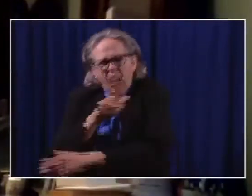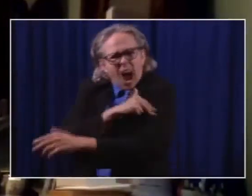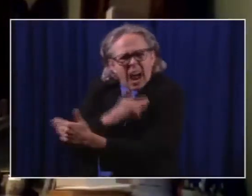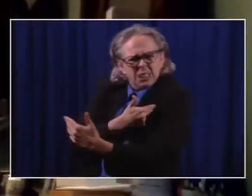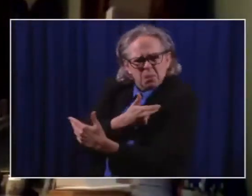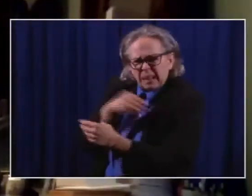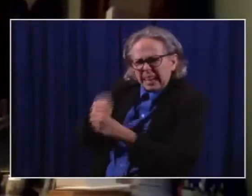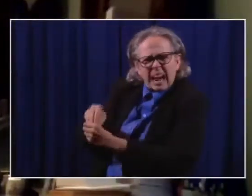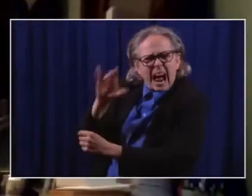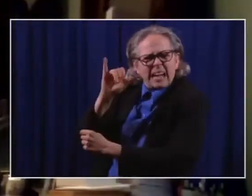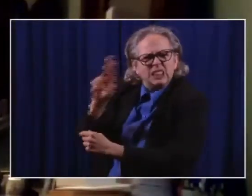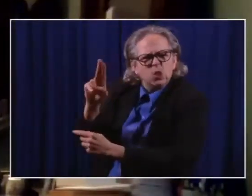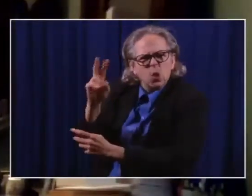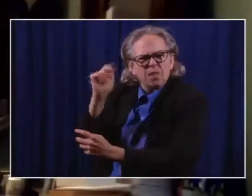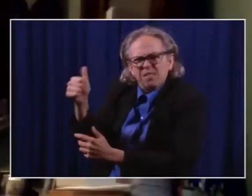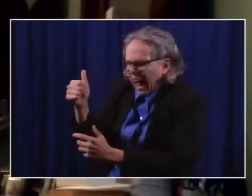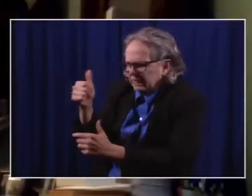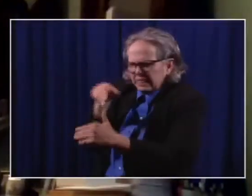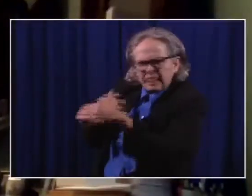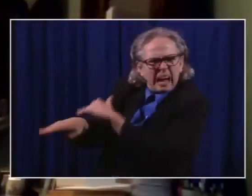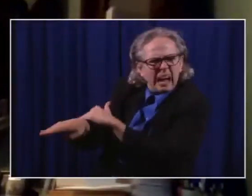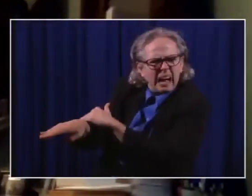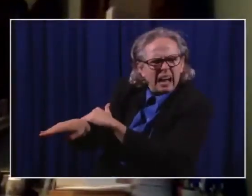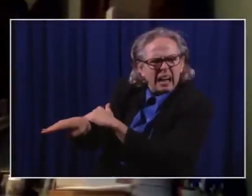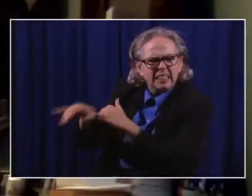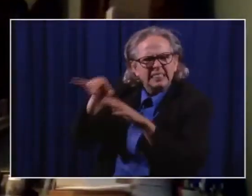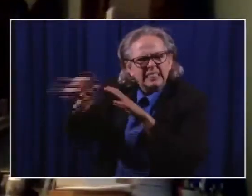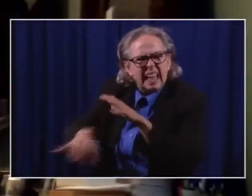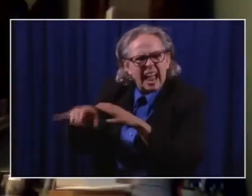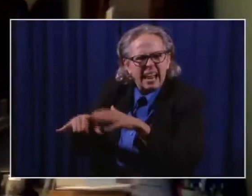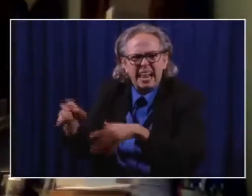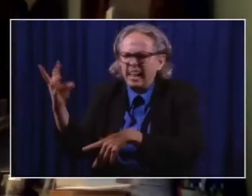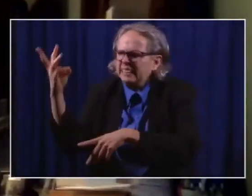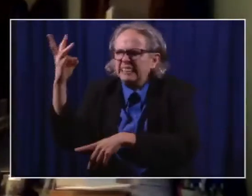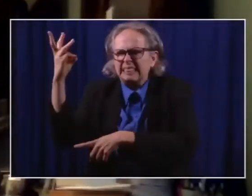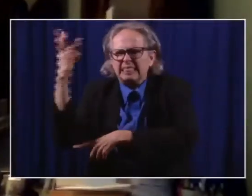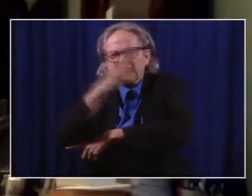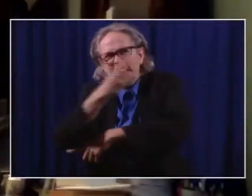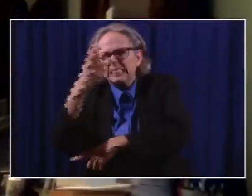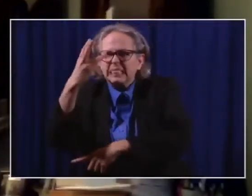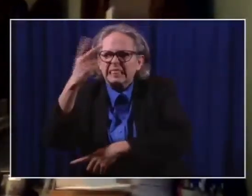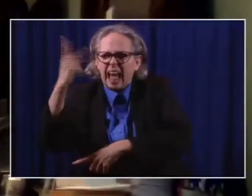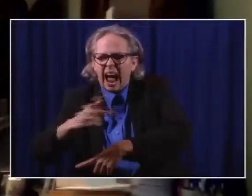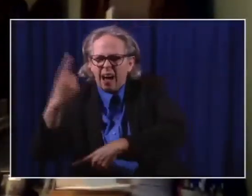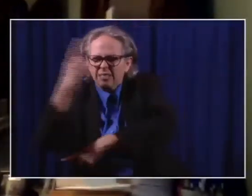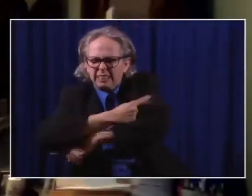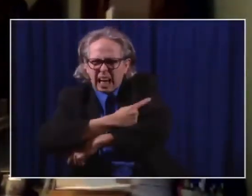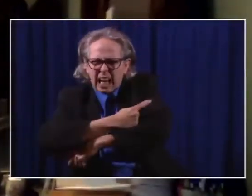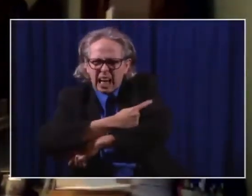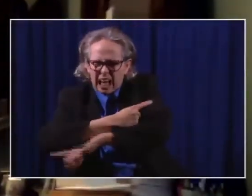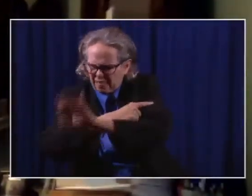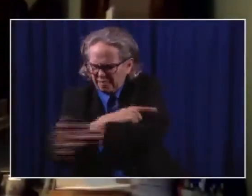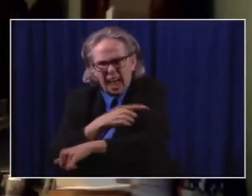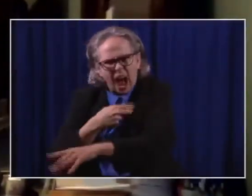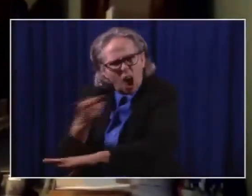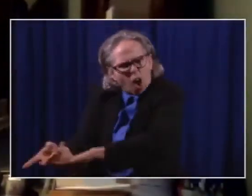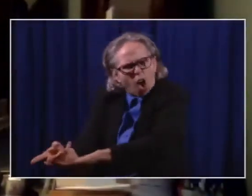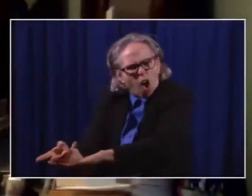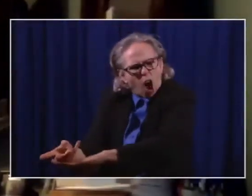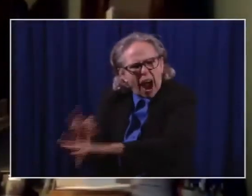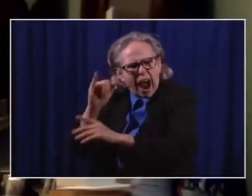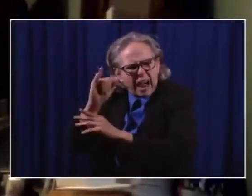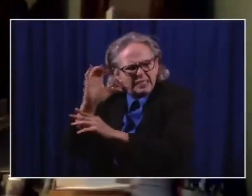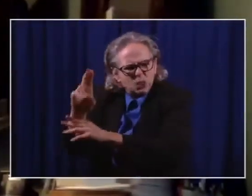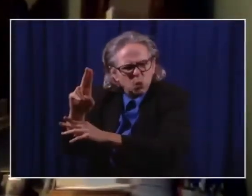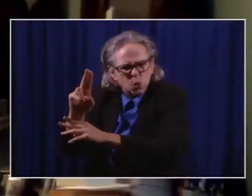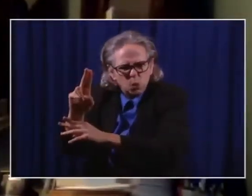unit where I stayed for the next six and a half days. And during that period of time, I will tell you, it is